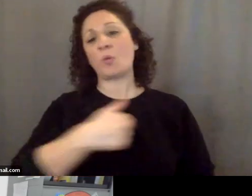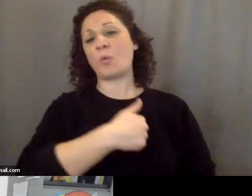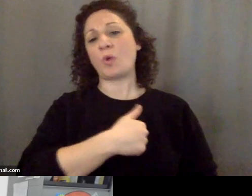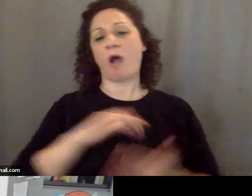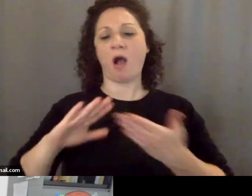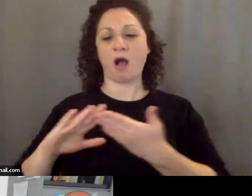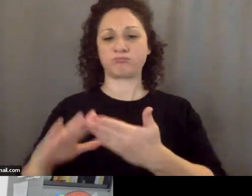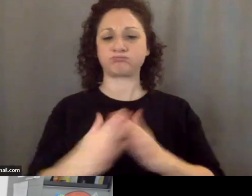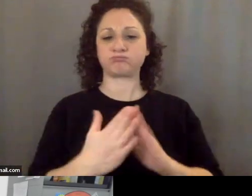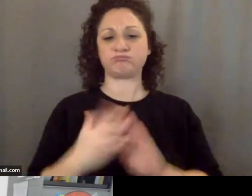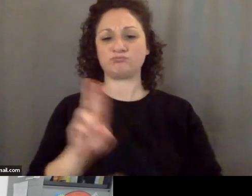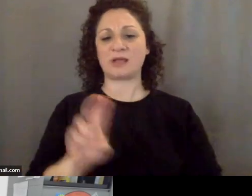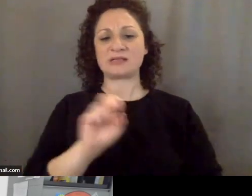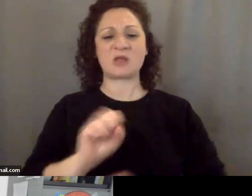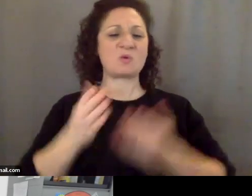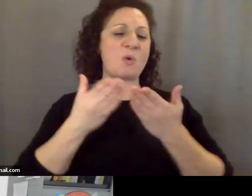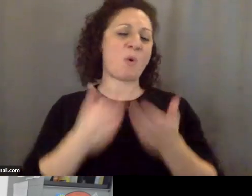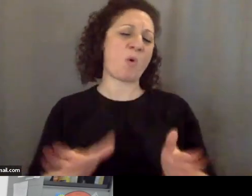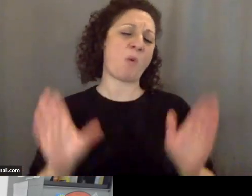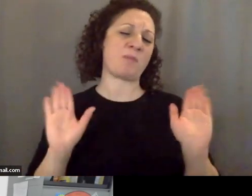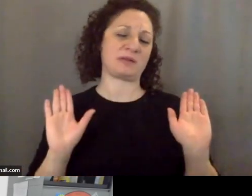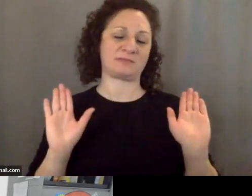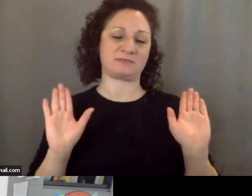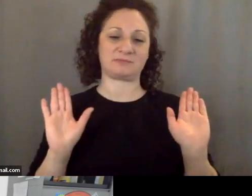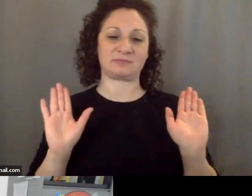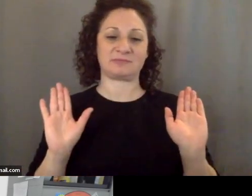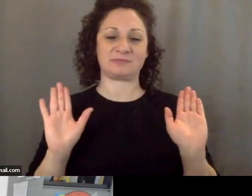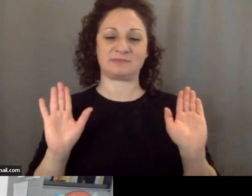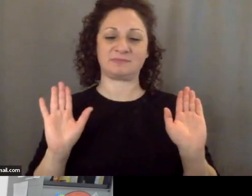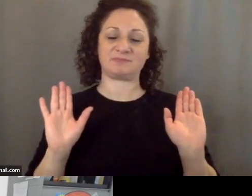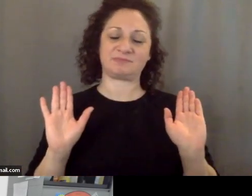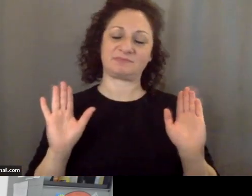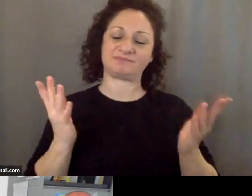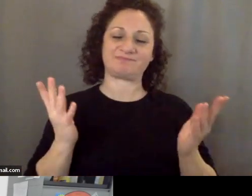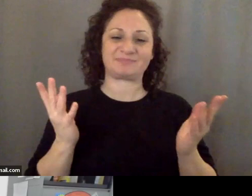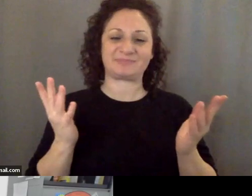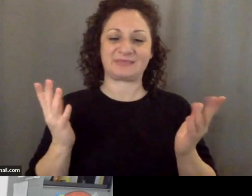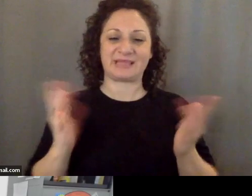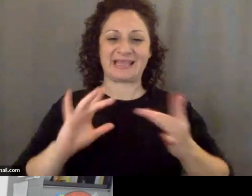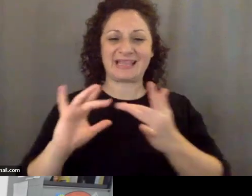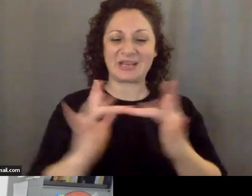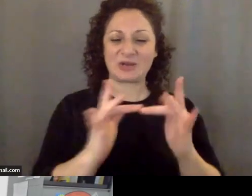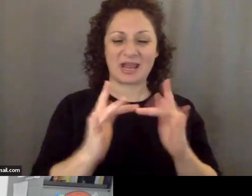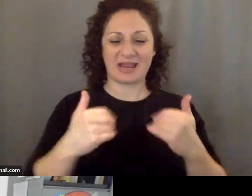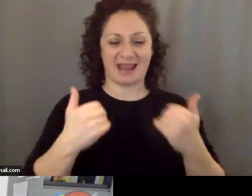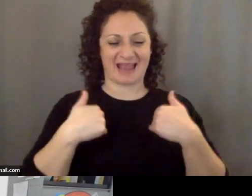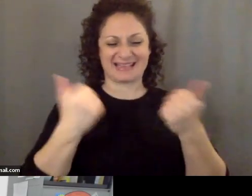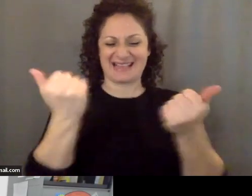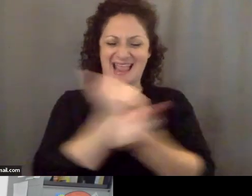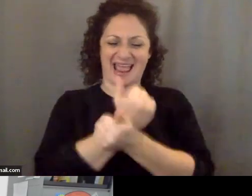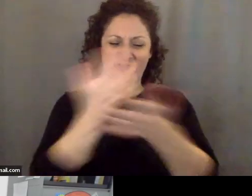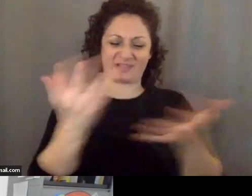in the United States. There is scarcely anything you can't get on the internet if you really try